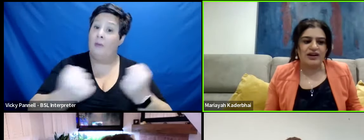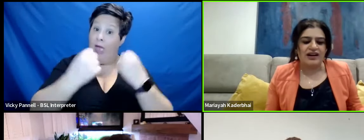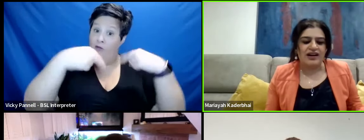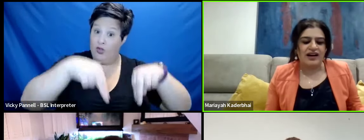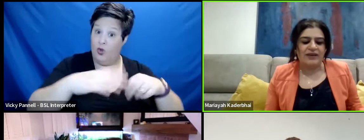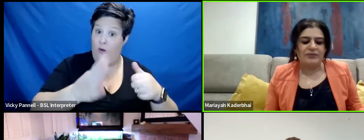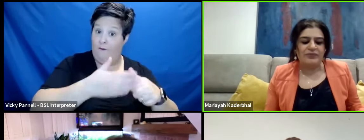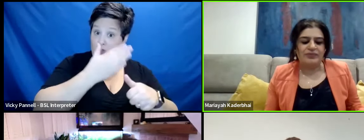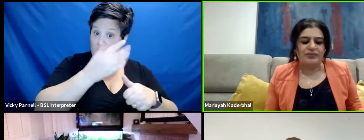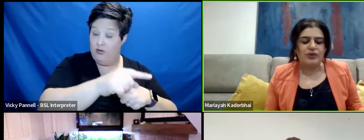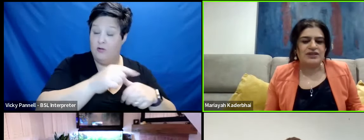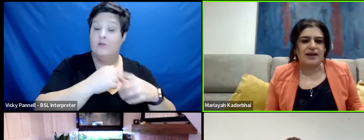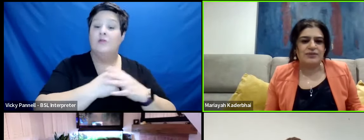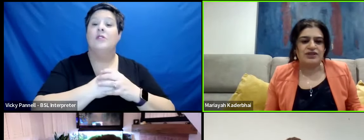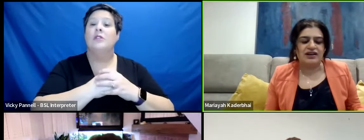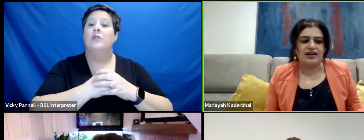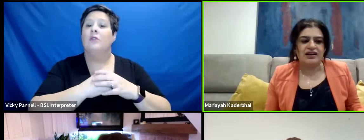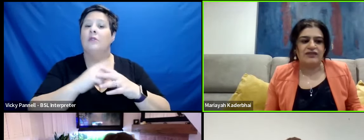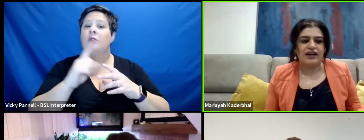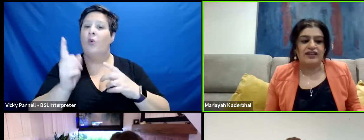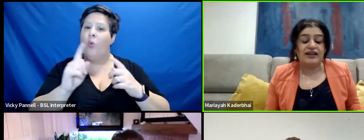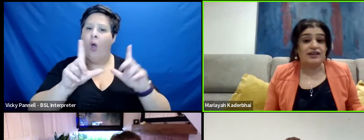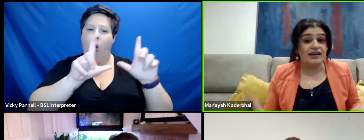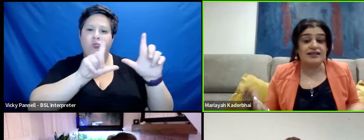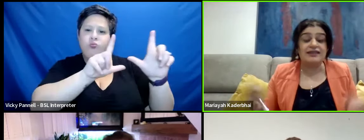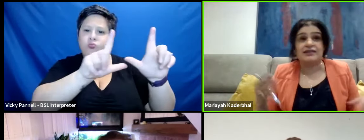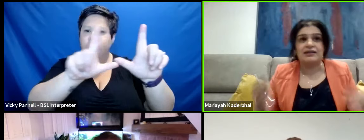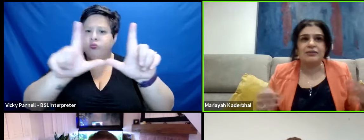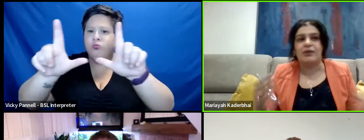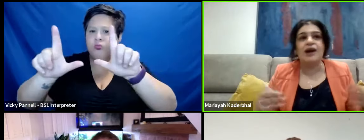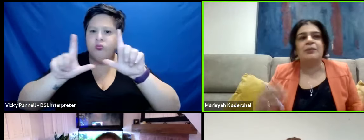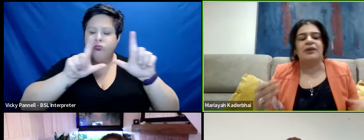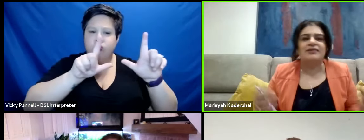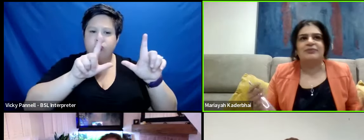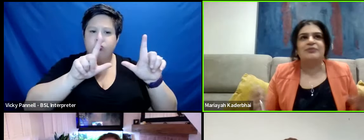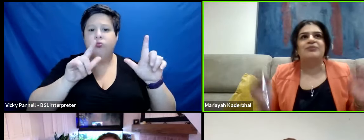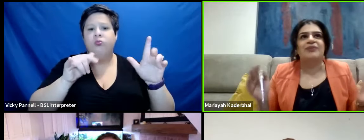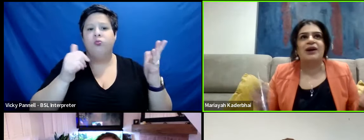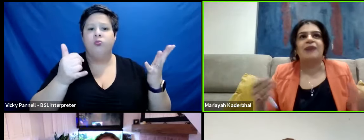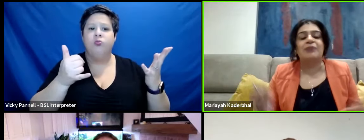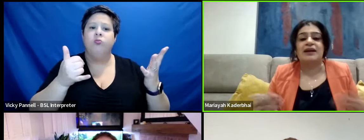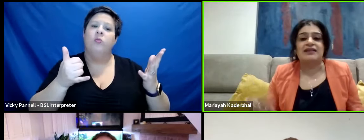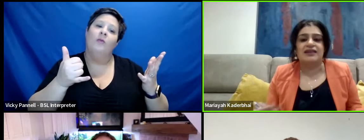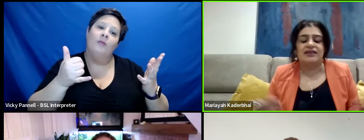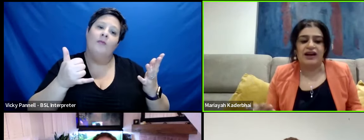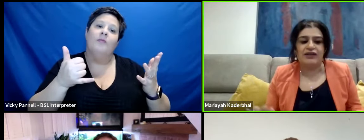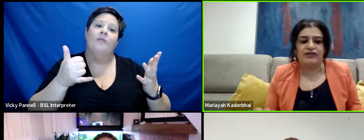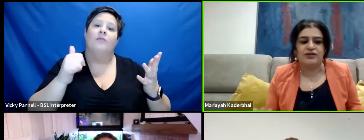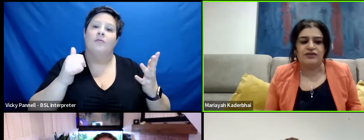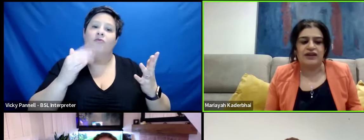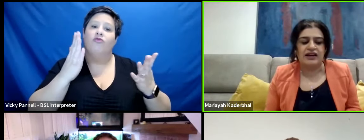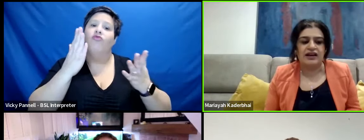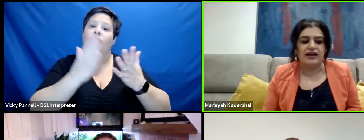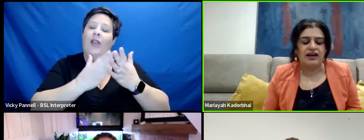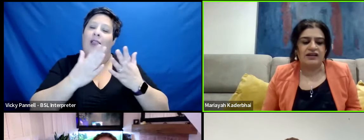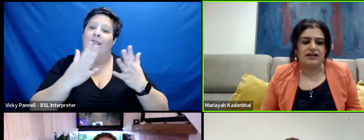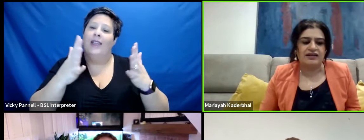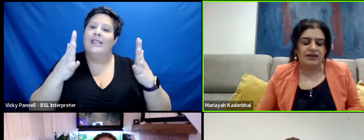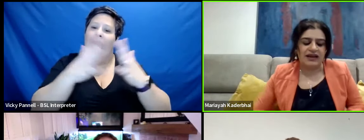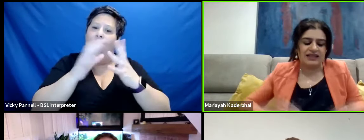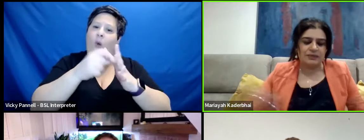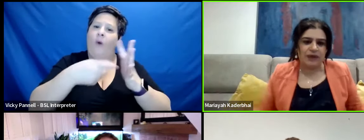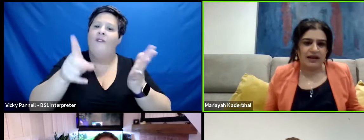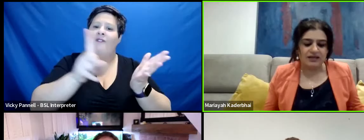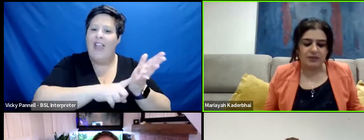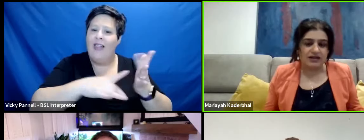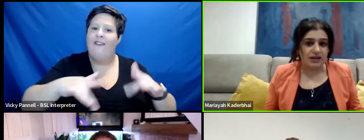first of all, what's captured kind of, I think it might be emblematic of how Phil's feeling. Kind of there's